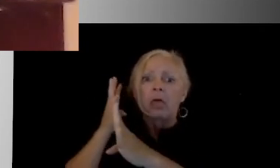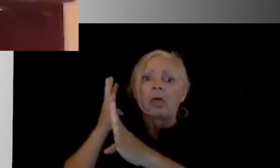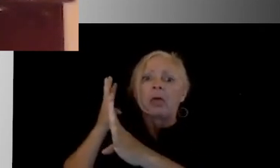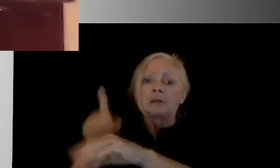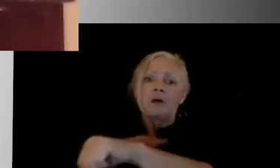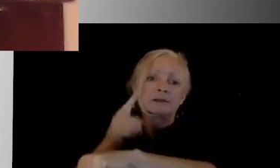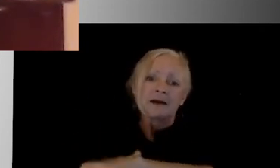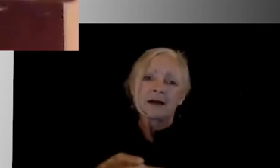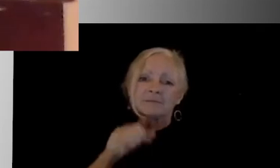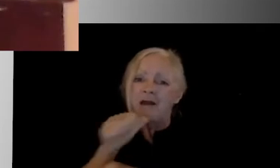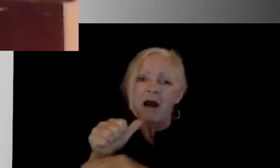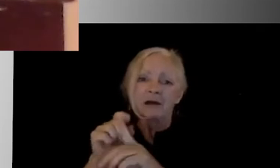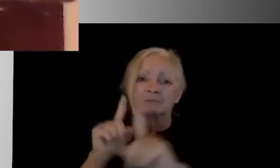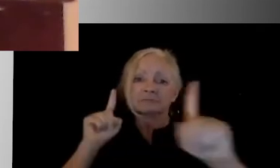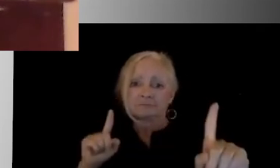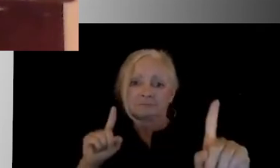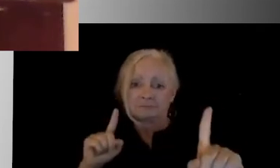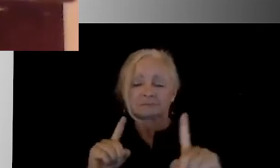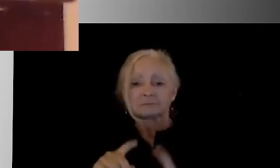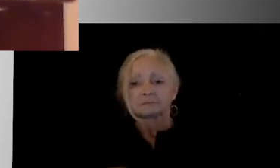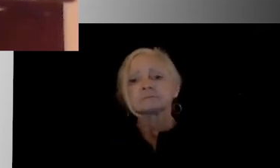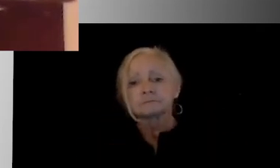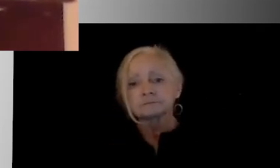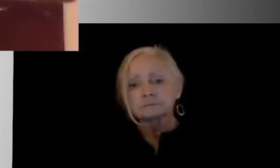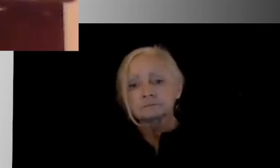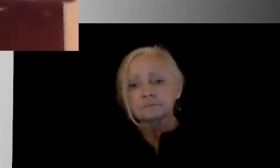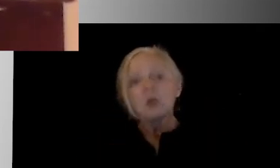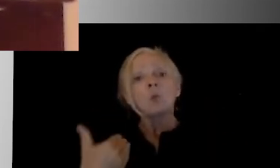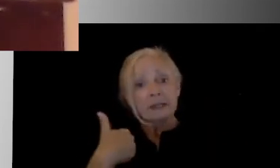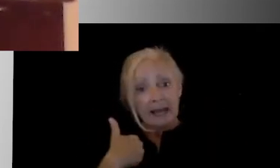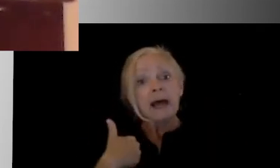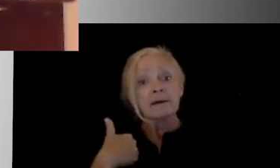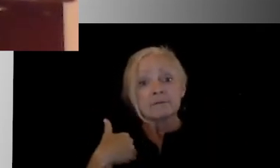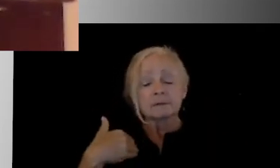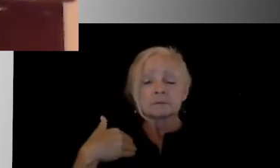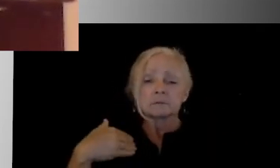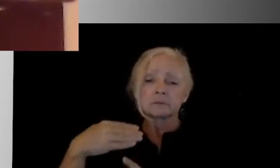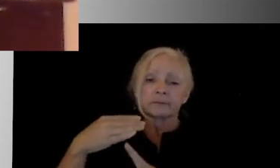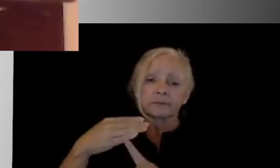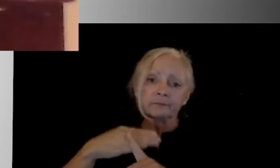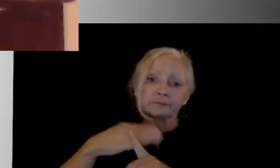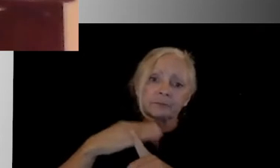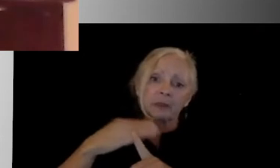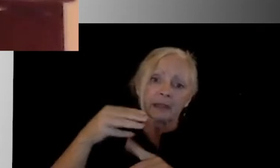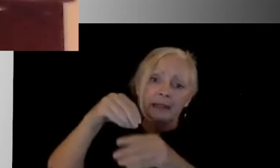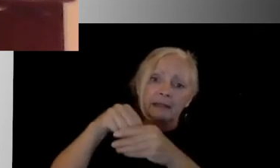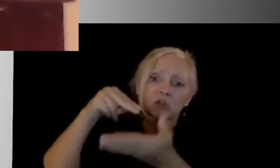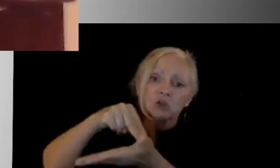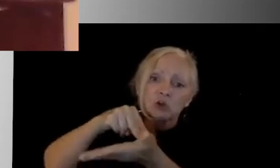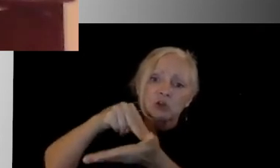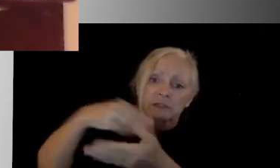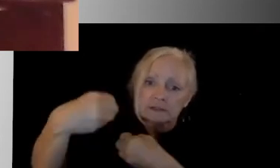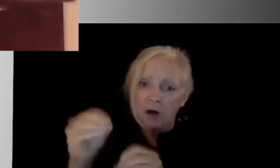That being said, we do have thermometers in every one of our nurses' offices. We'll have one in the main office, and then we'll